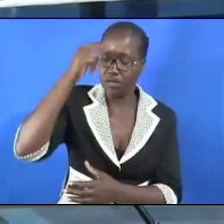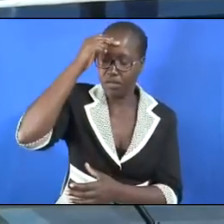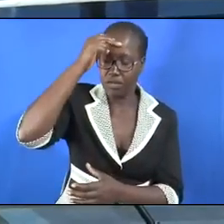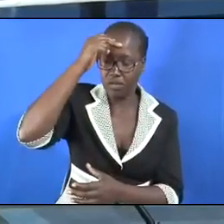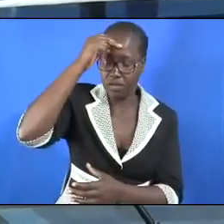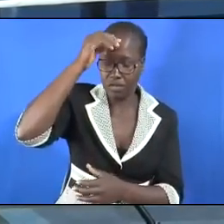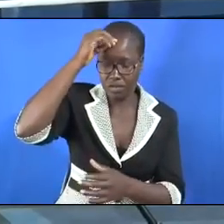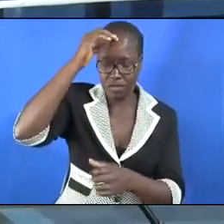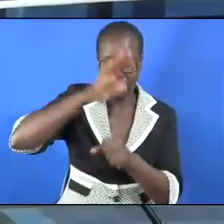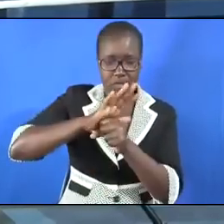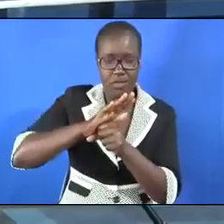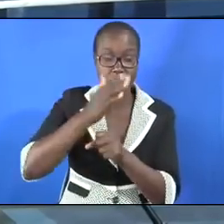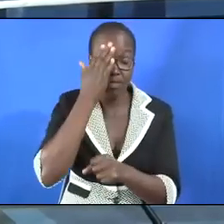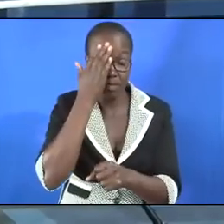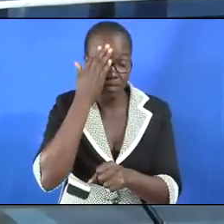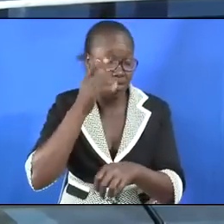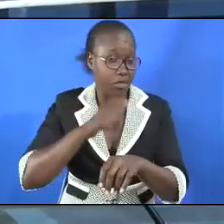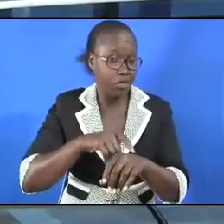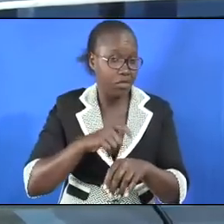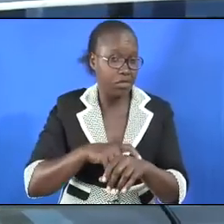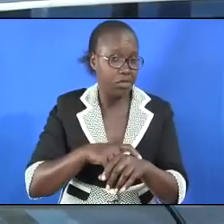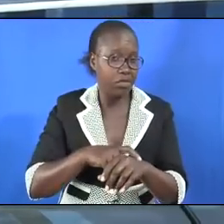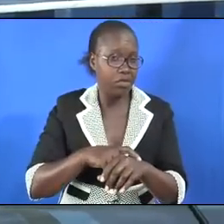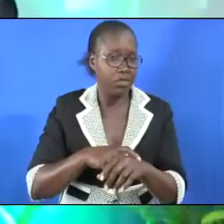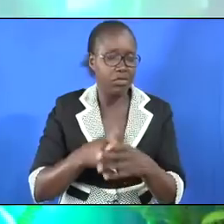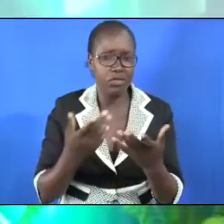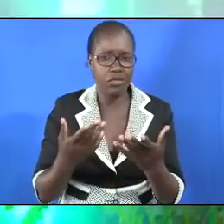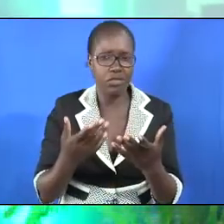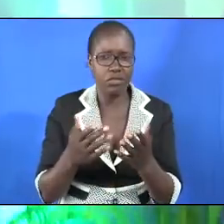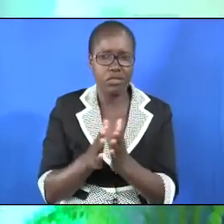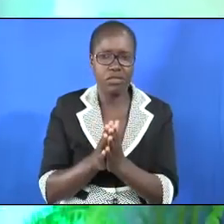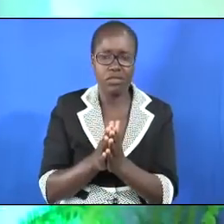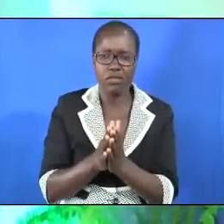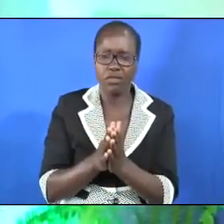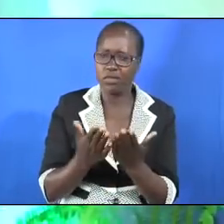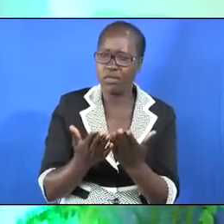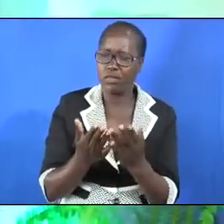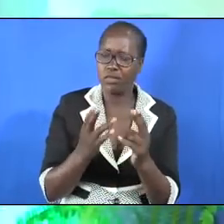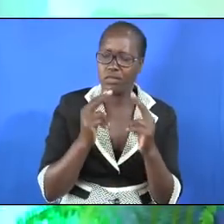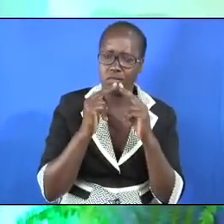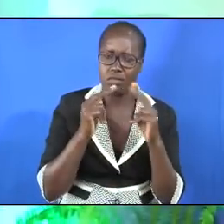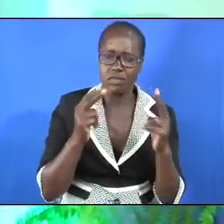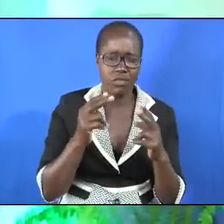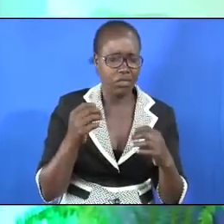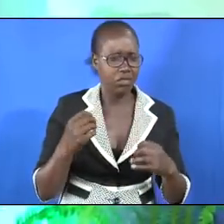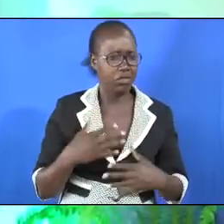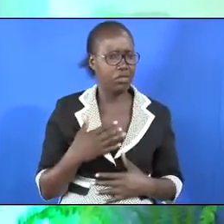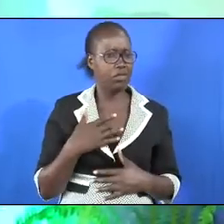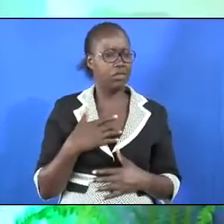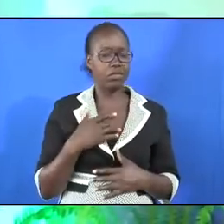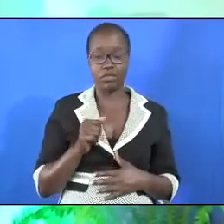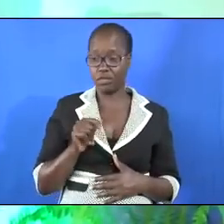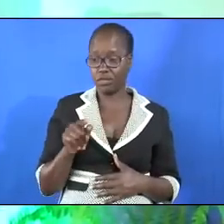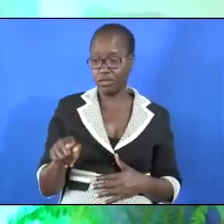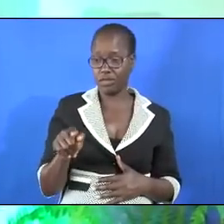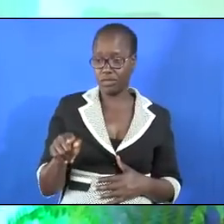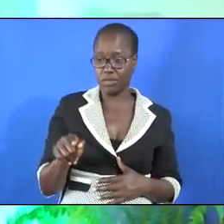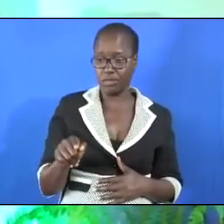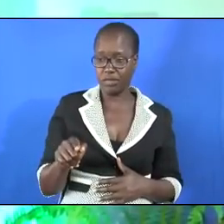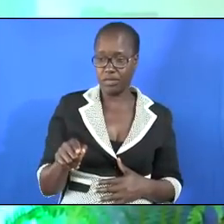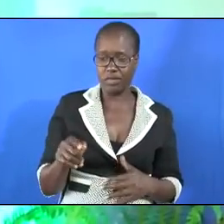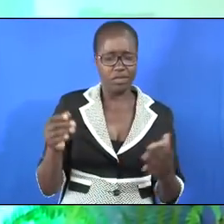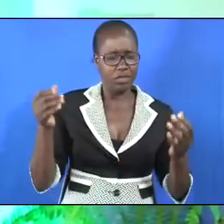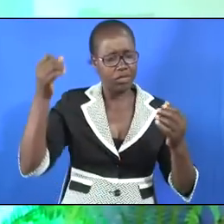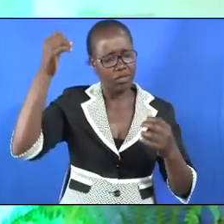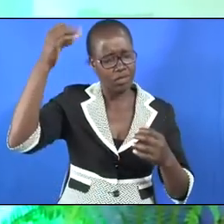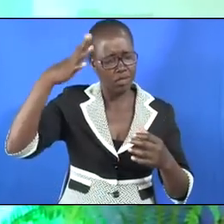Israel at a time when there was rumb and idolatry it amazes me that she is speaking about